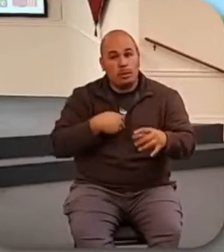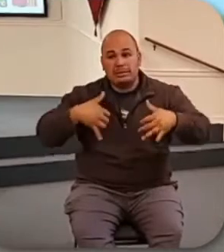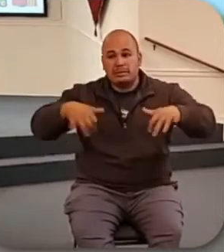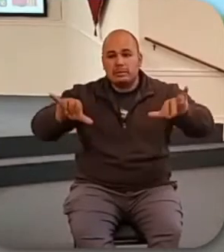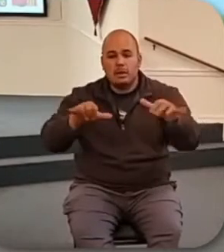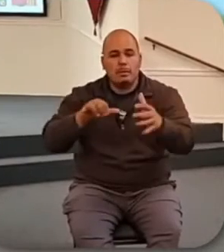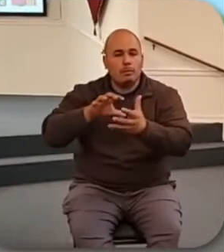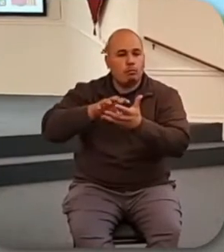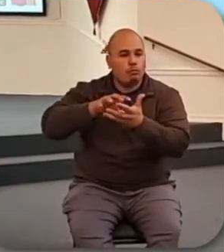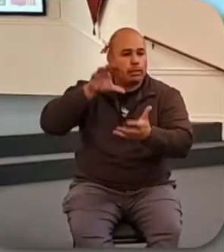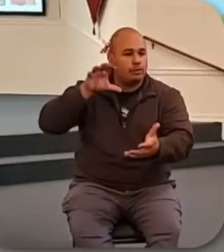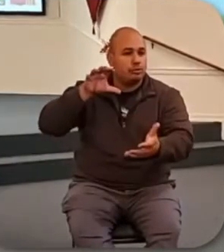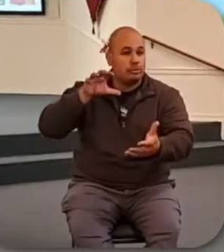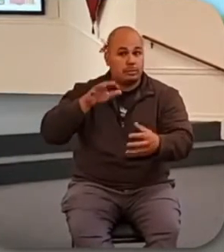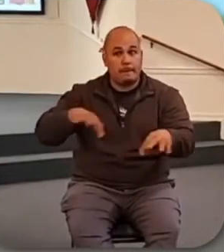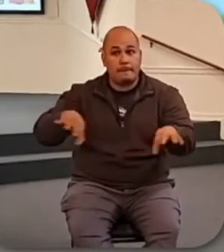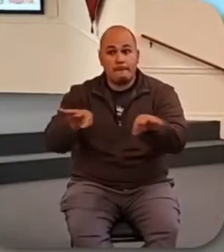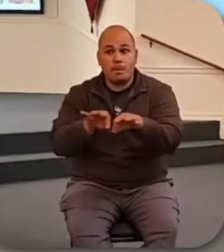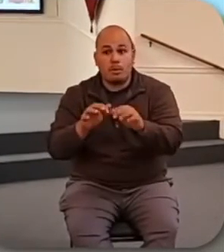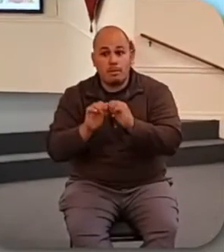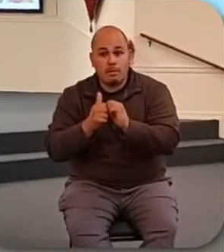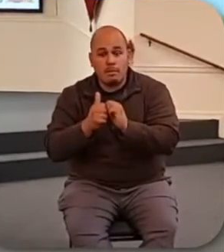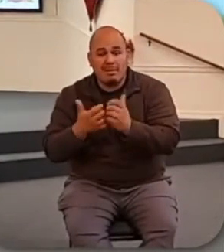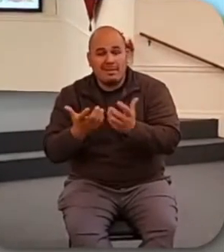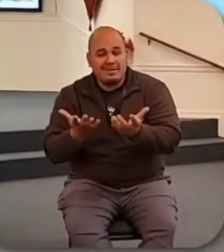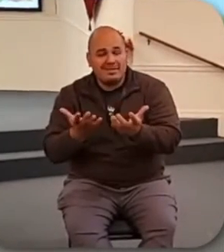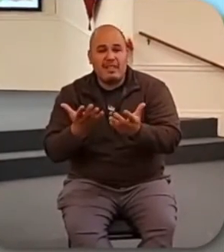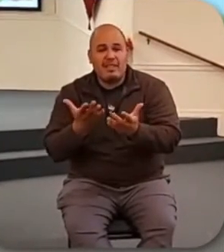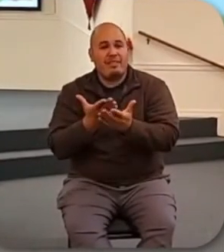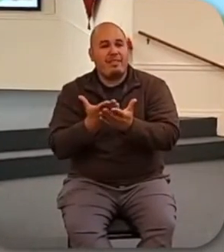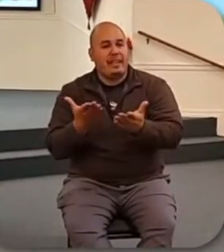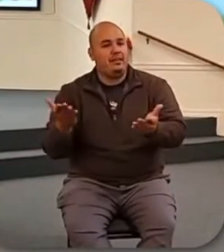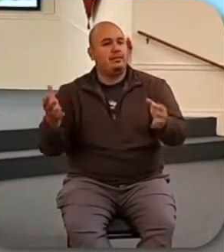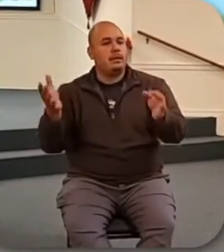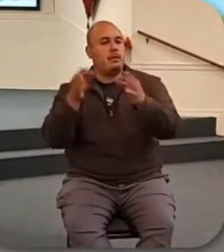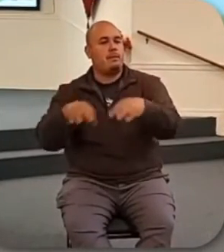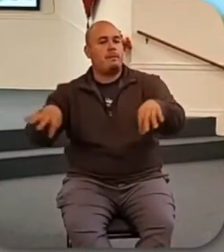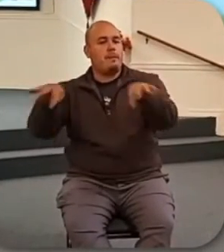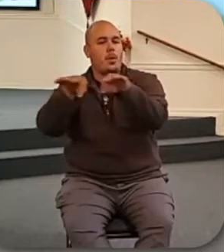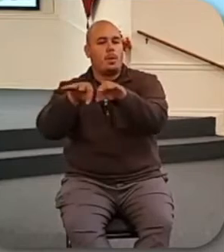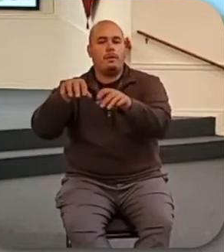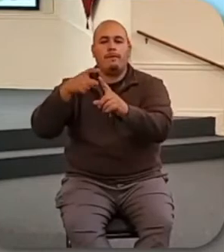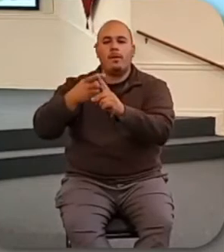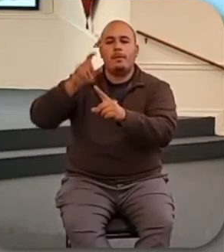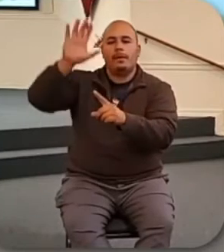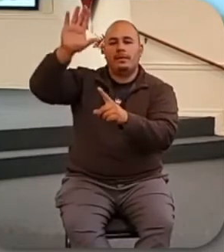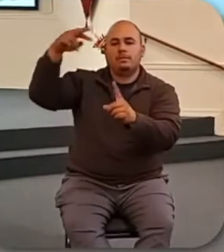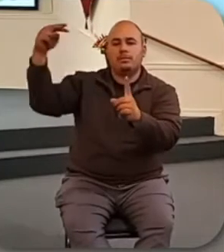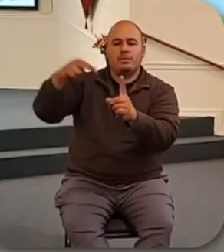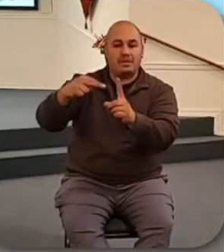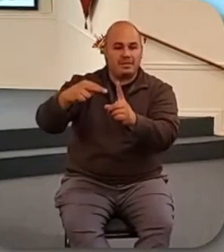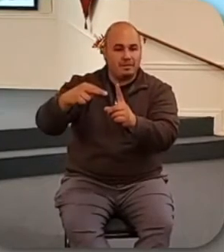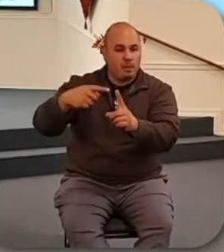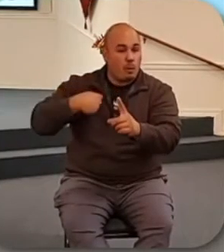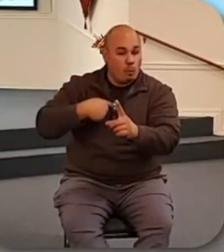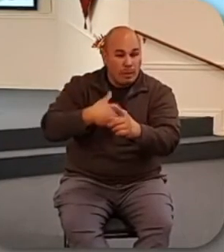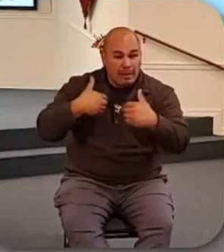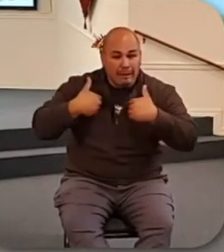in the most important ways, in the things that really matter in God's kingdom because we would have God.